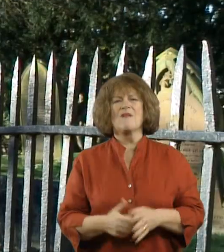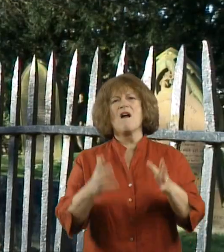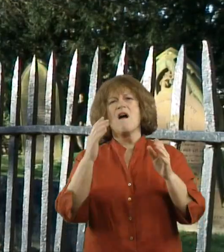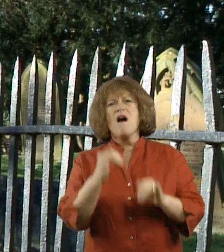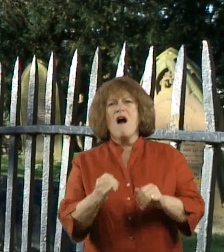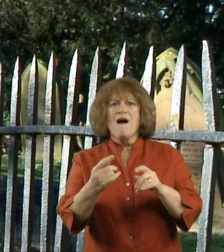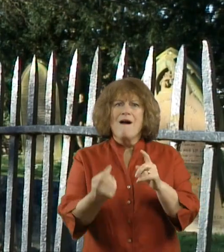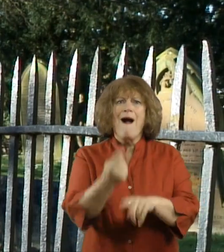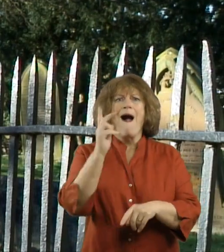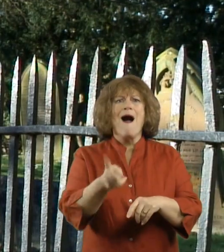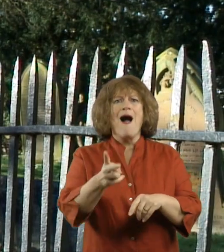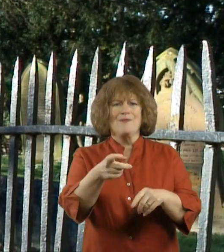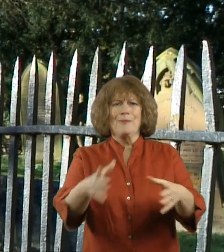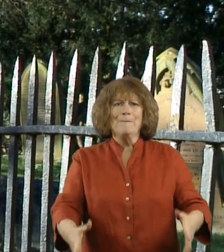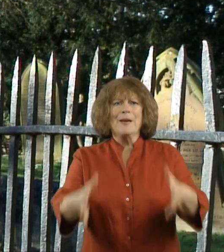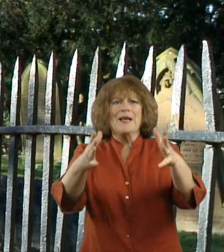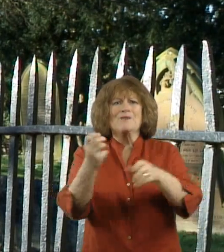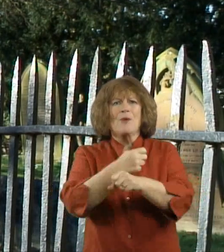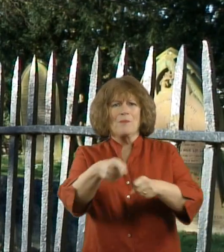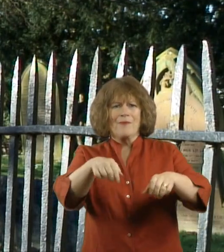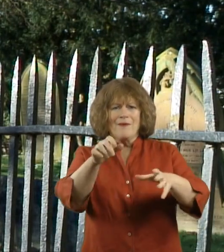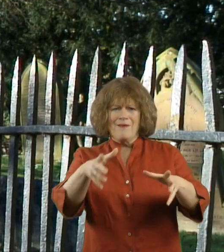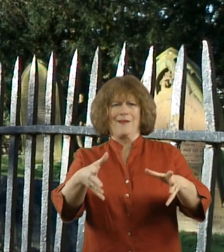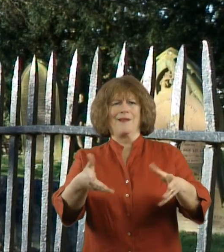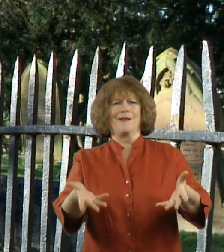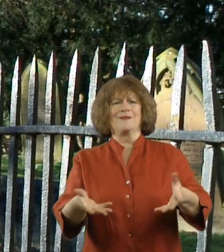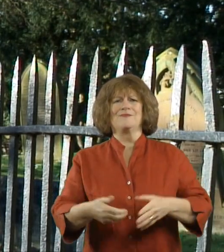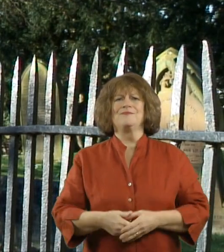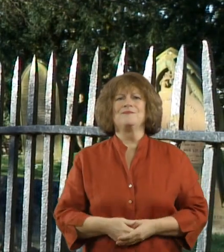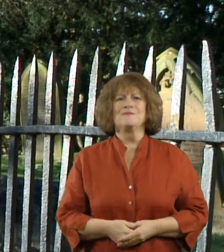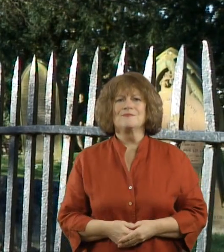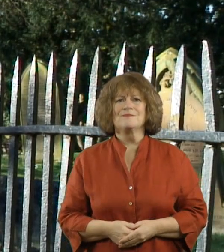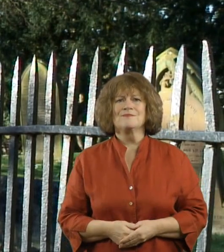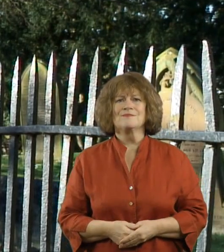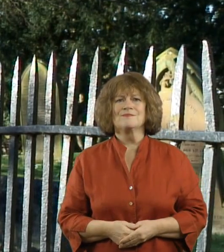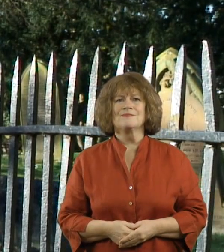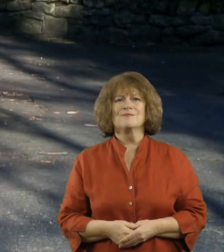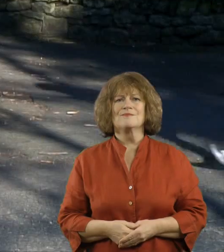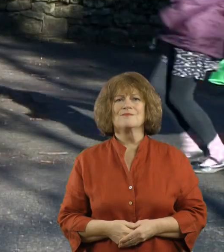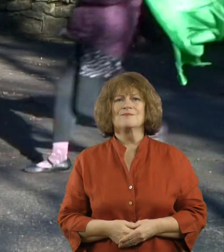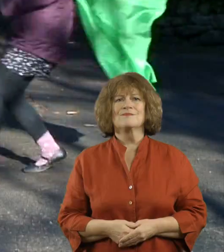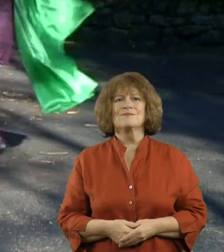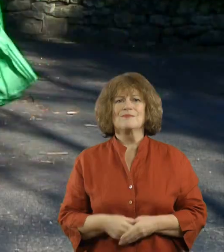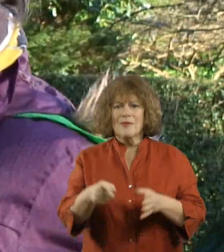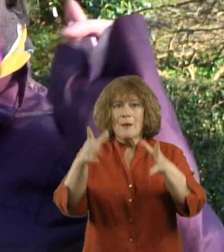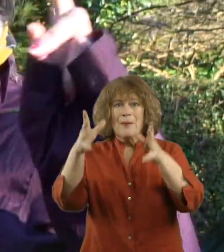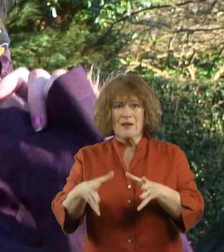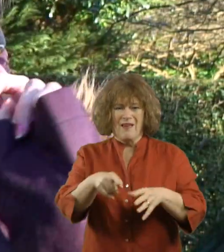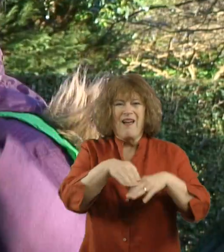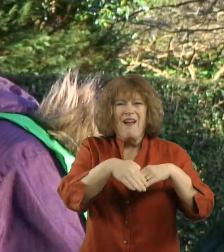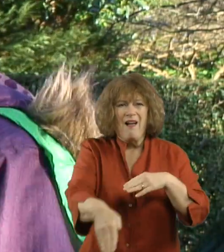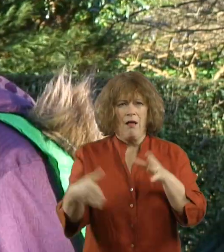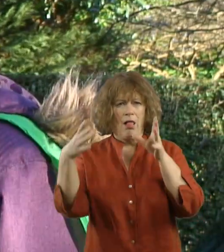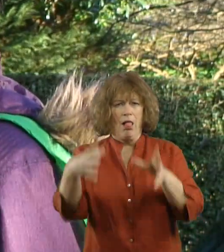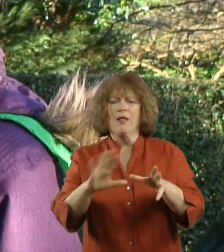Oh no, another problem, the bin are in the rain. Bin's